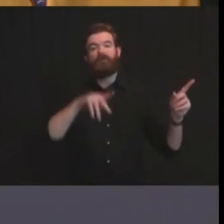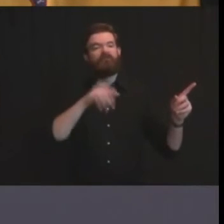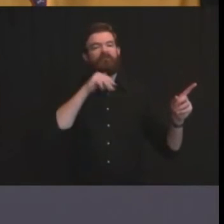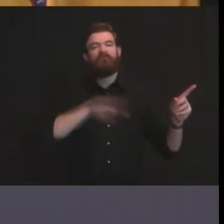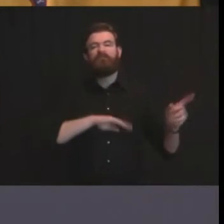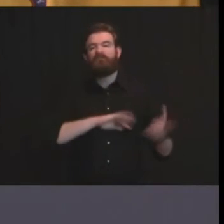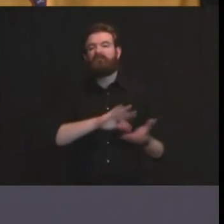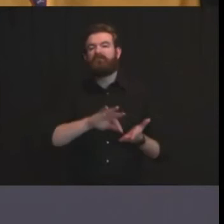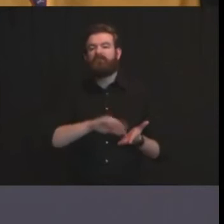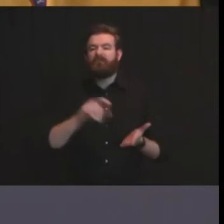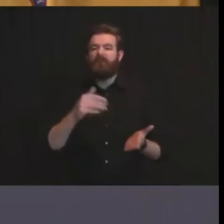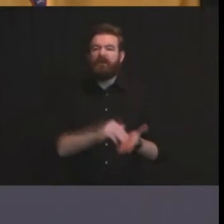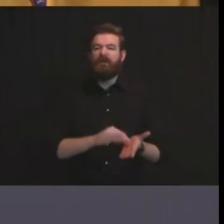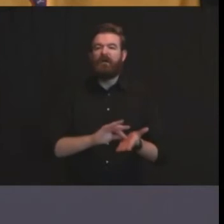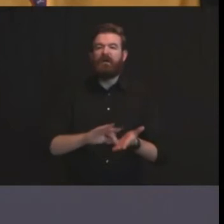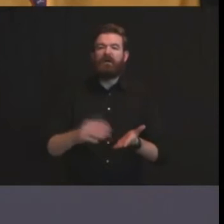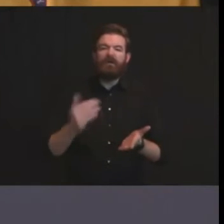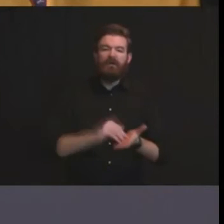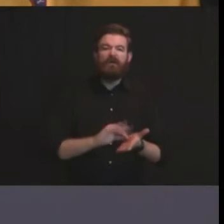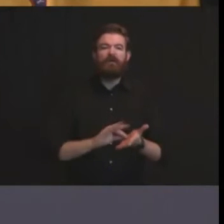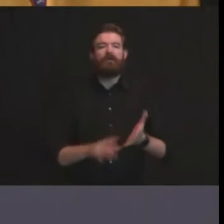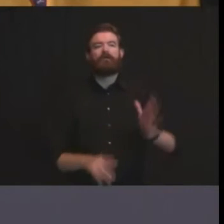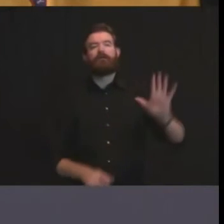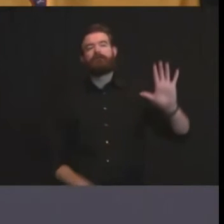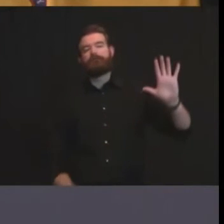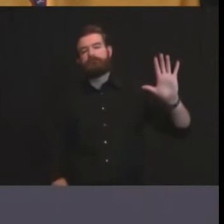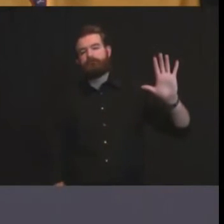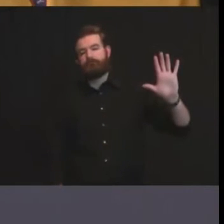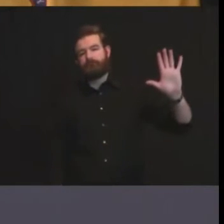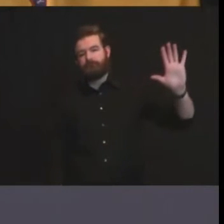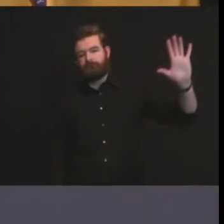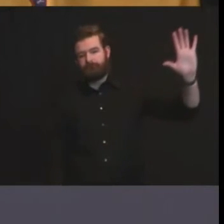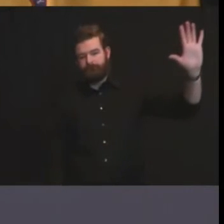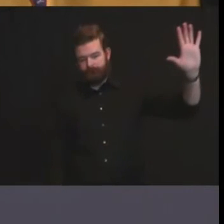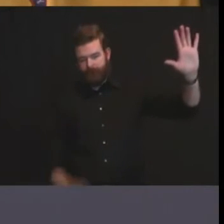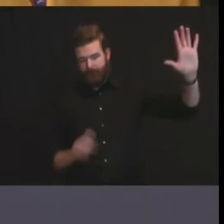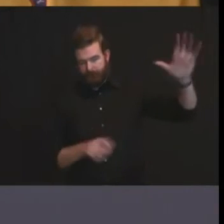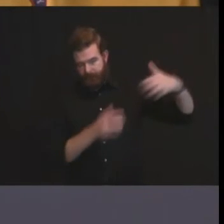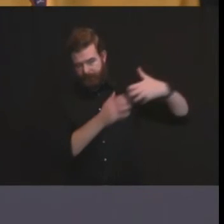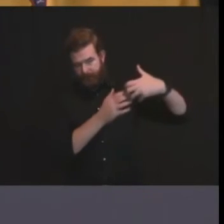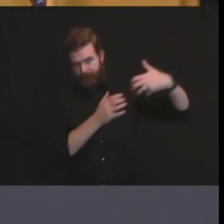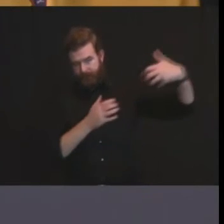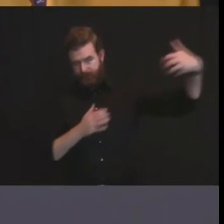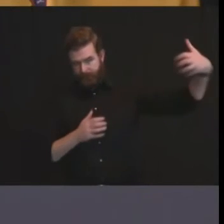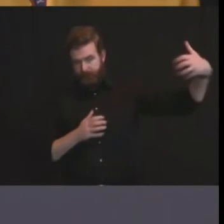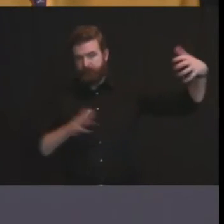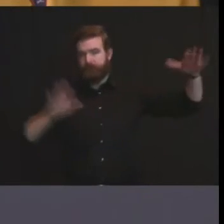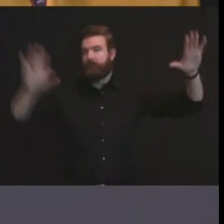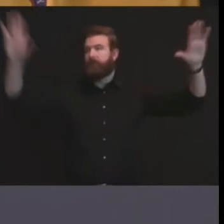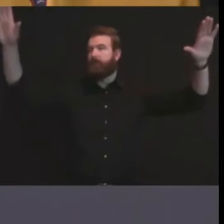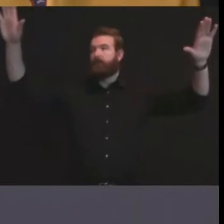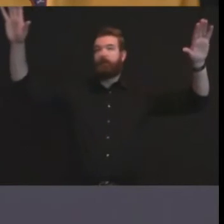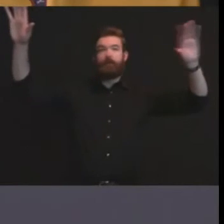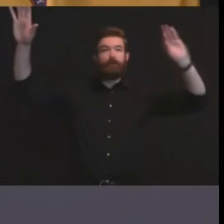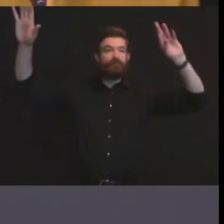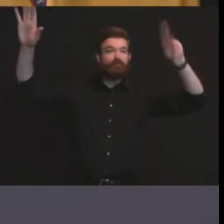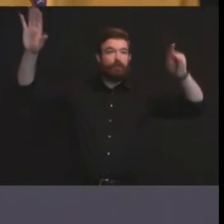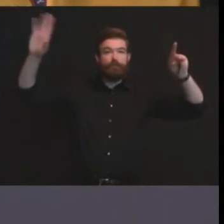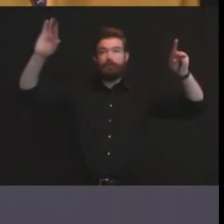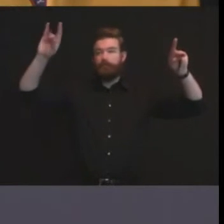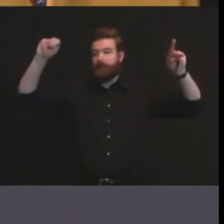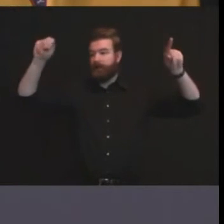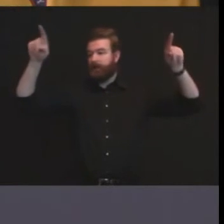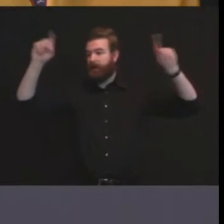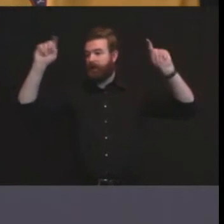from making this link and by doing so saving lives and it's despicable that that link has not been connected